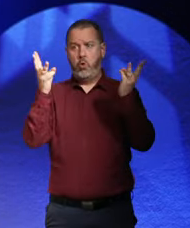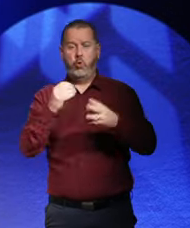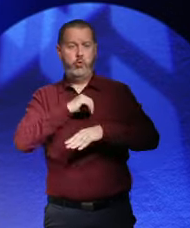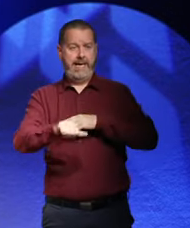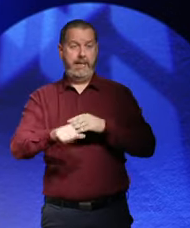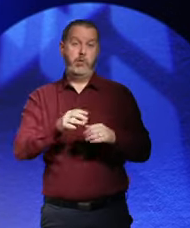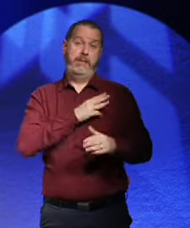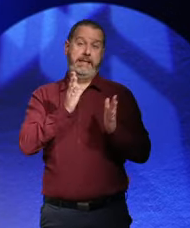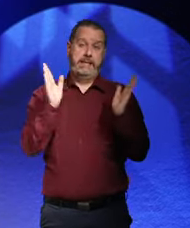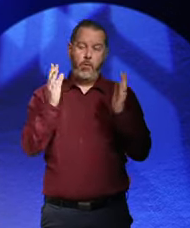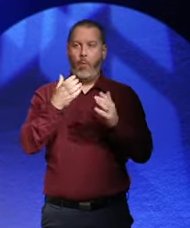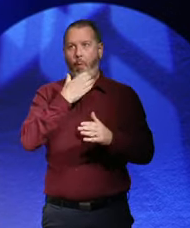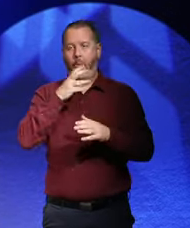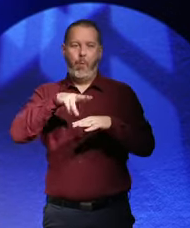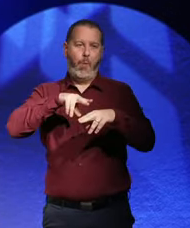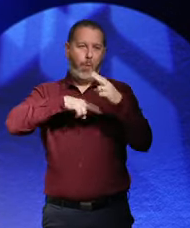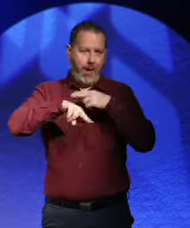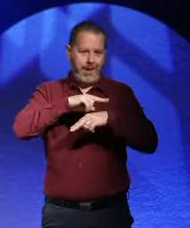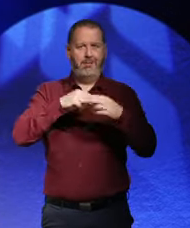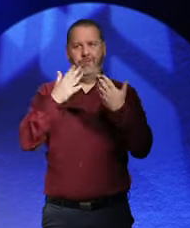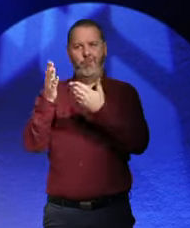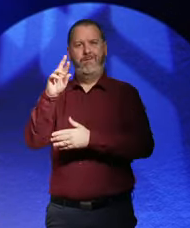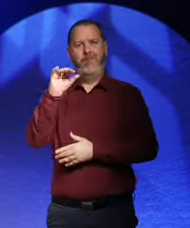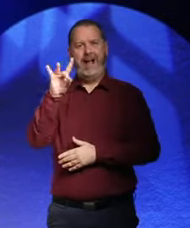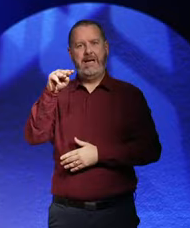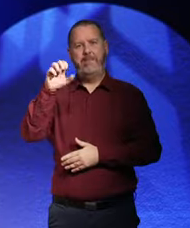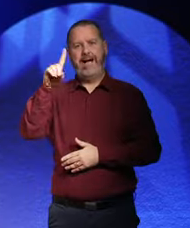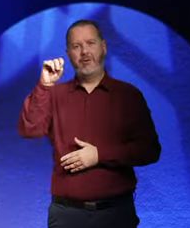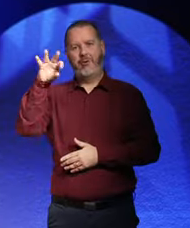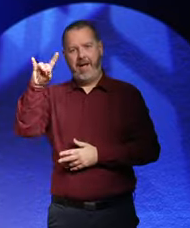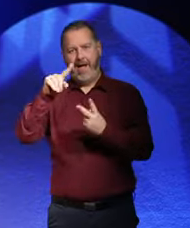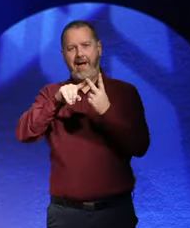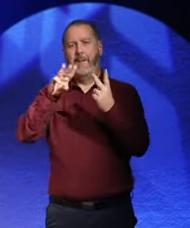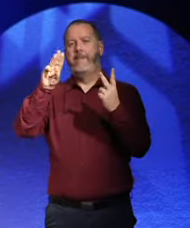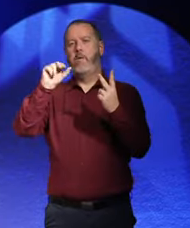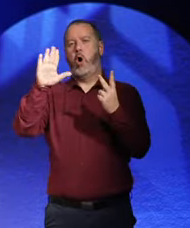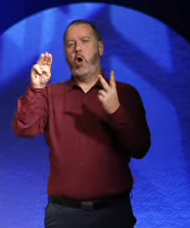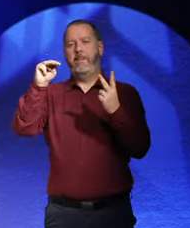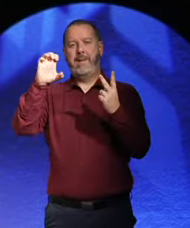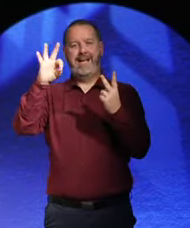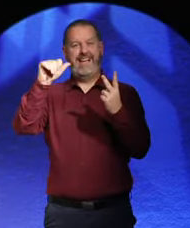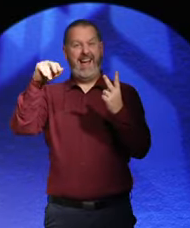So will you please give a warm Dublin welcome to Frank McDonough and Paul McGann. Thank